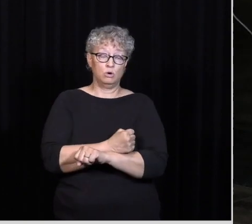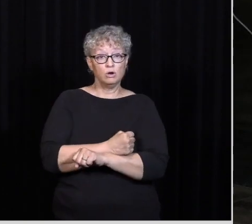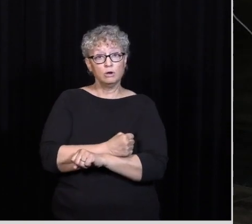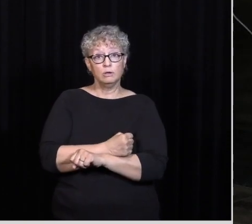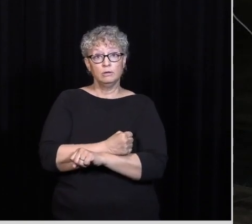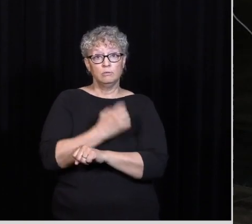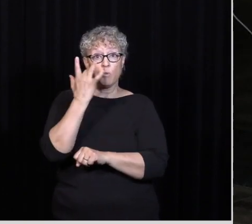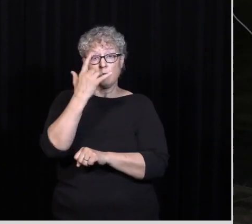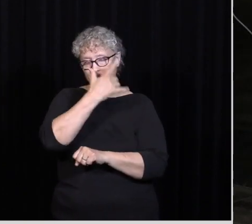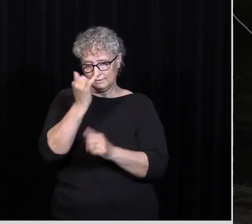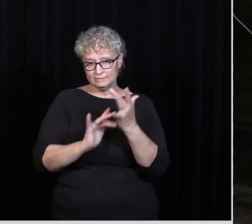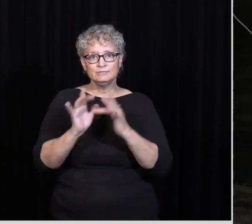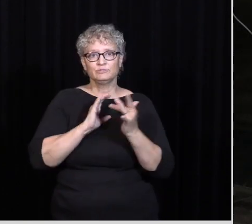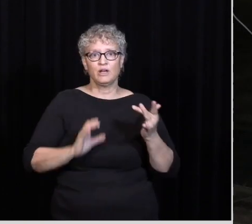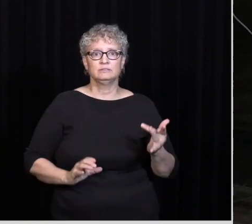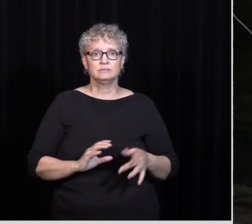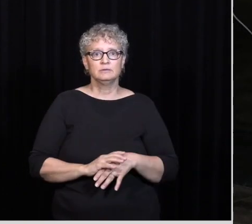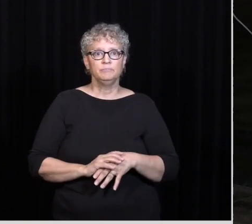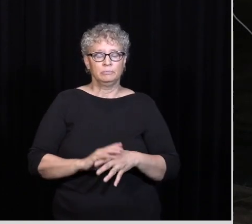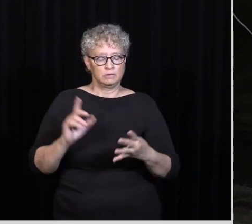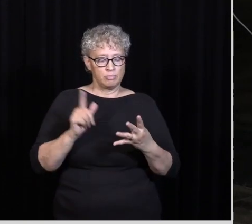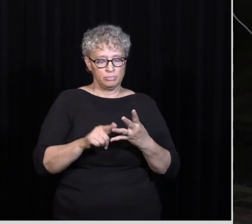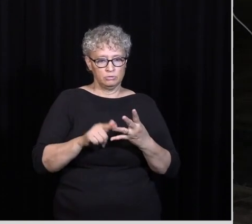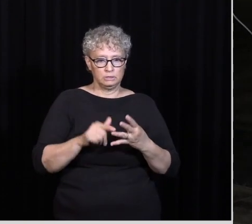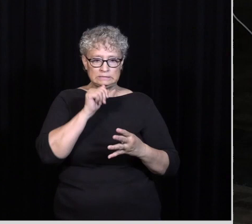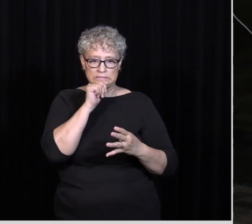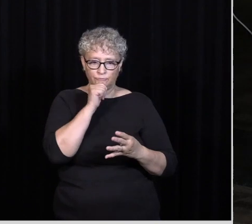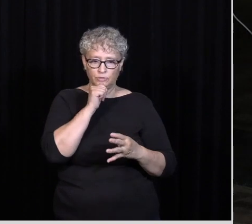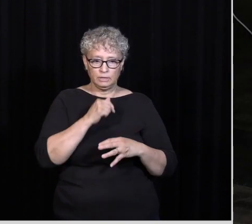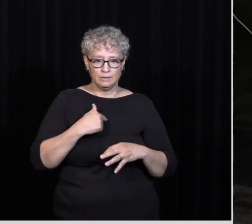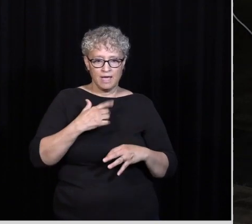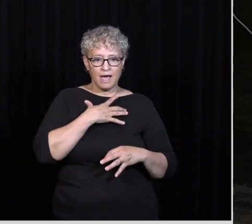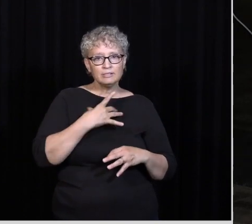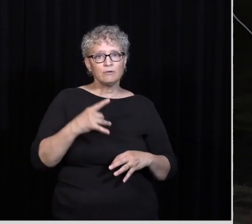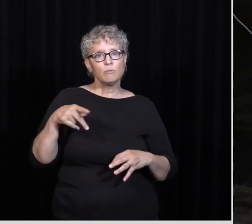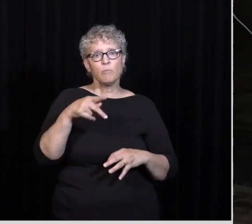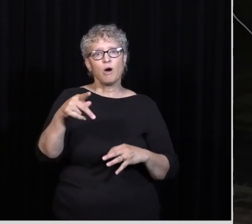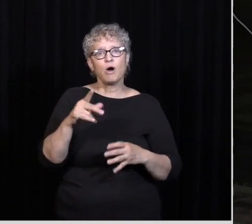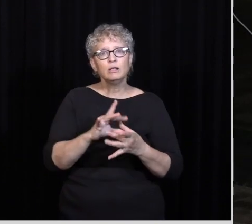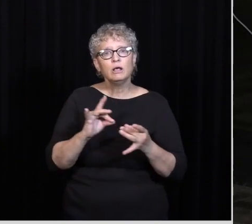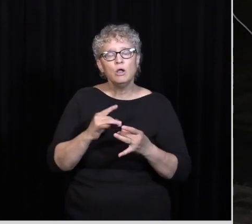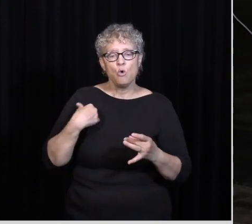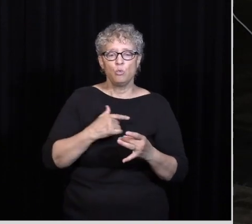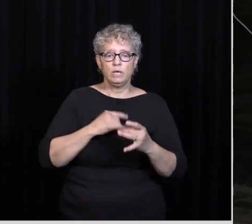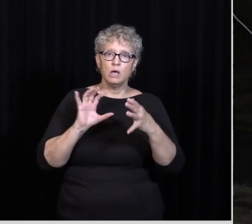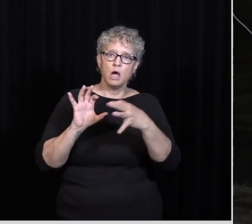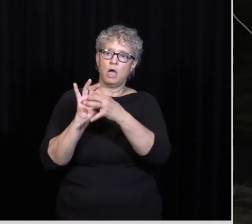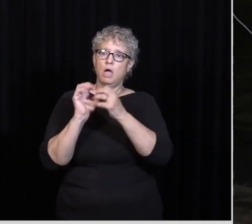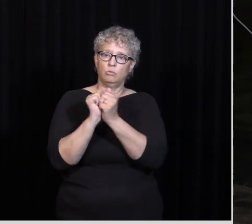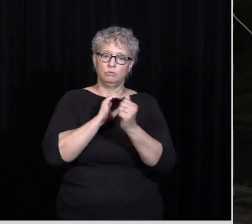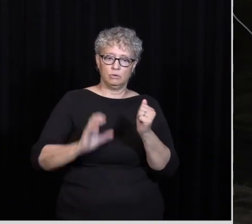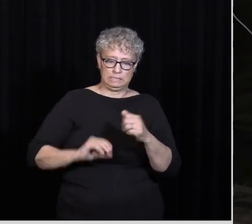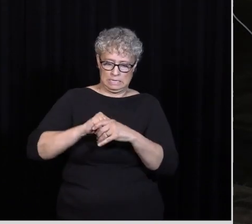Because Of Jesus Christ Third Suffering I Like The Way The Way Paul Is Like Hey We We Unite With Christ In